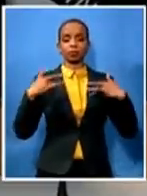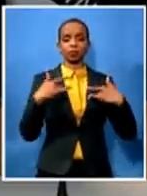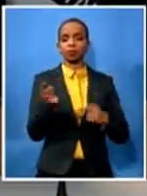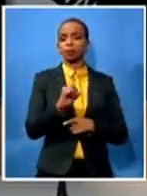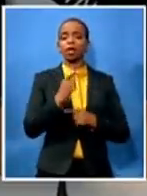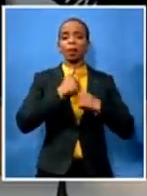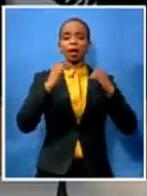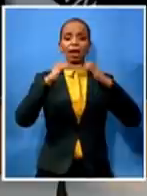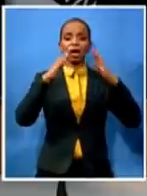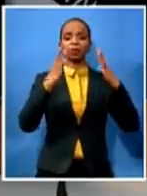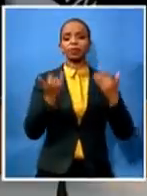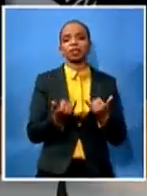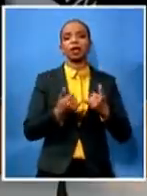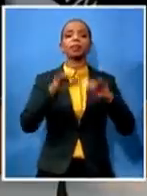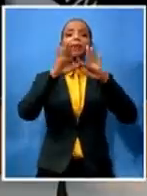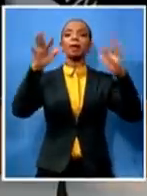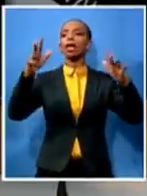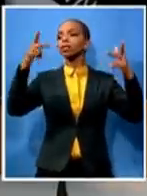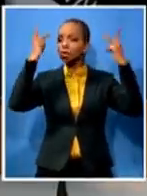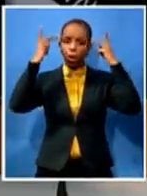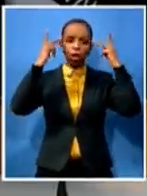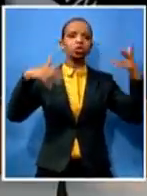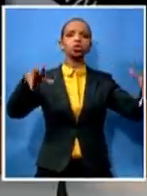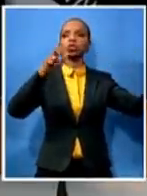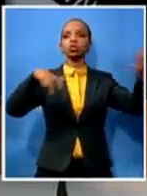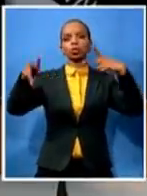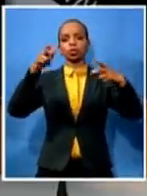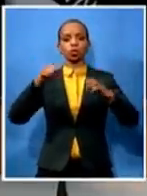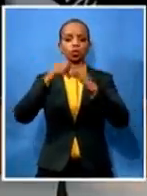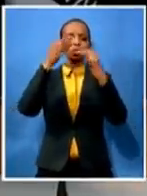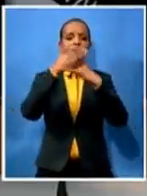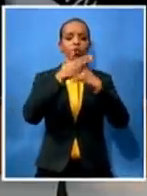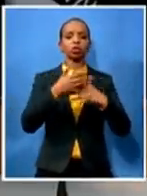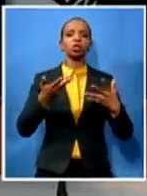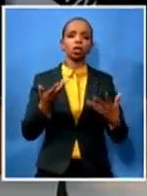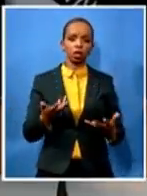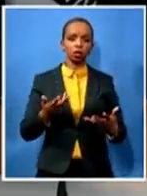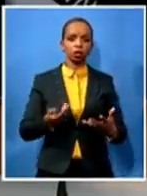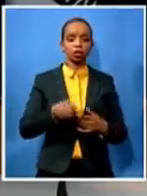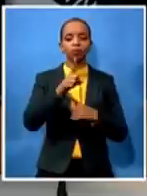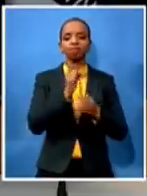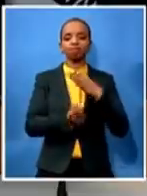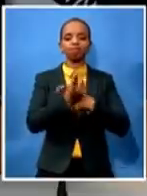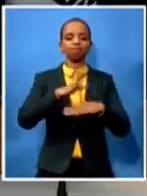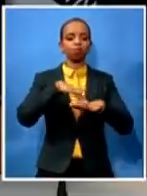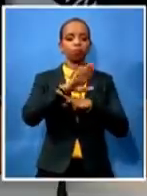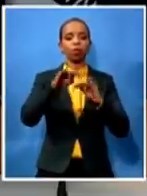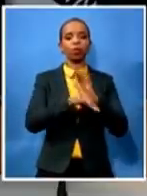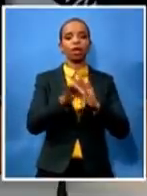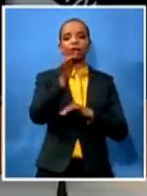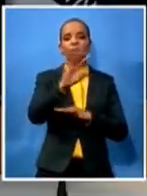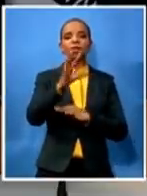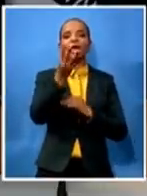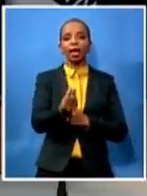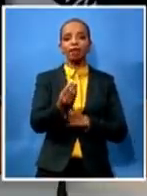mentioned more than once here and there has also been those google maps that he has taken and has